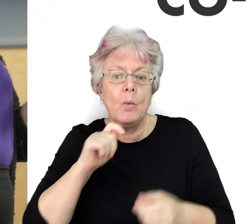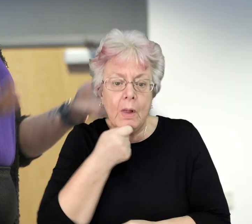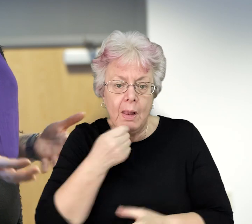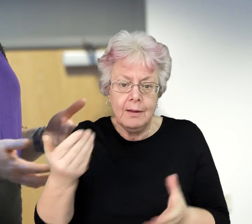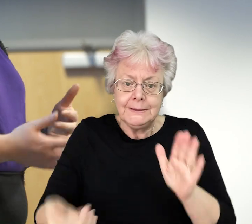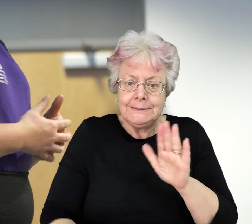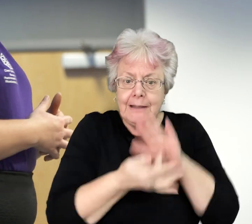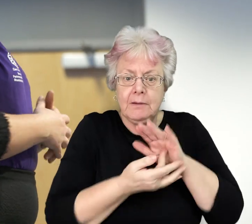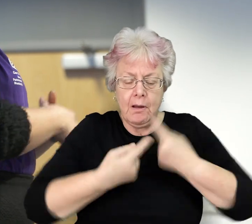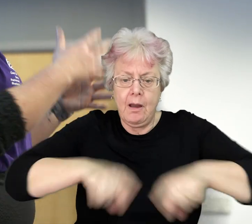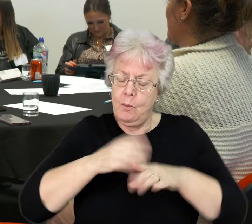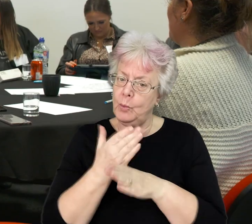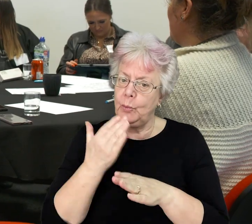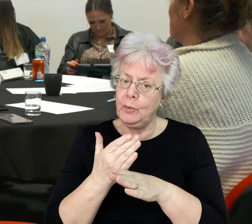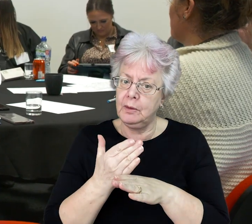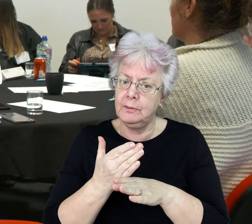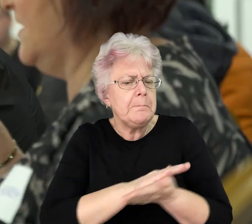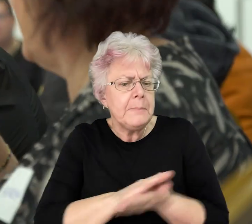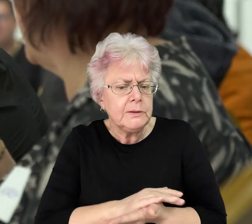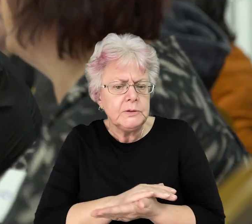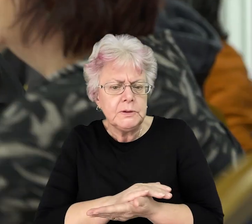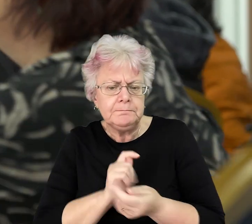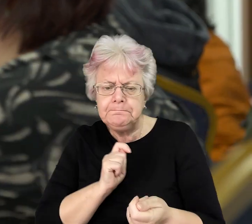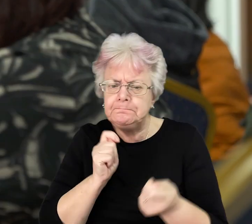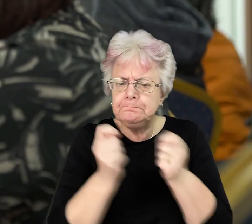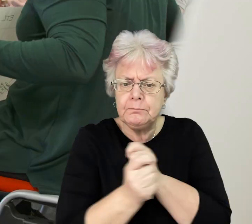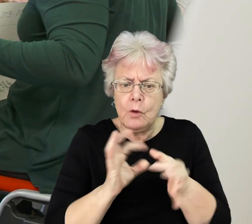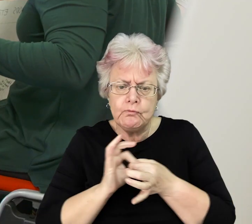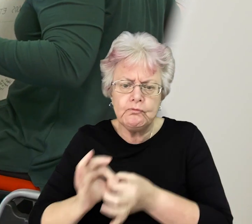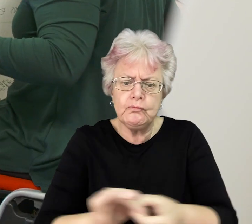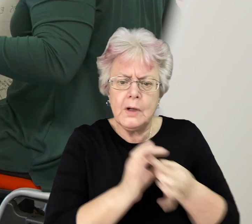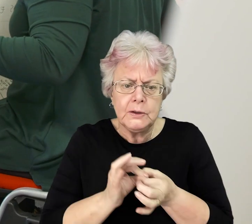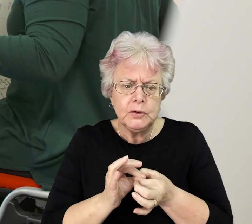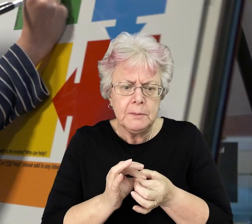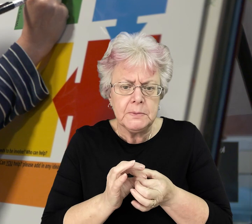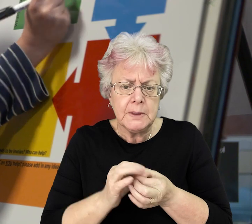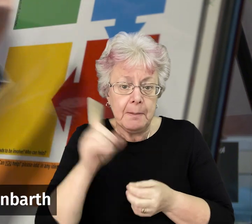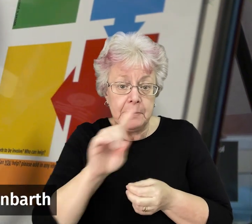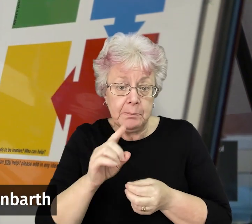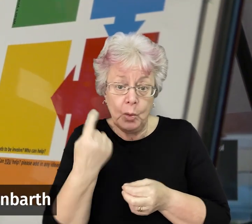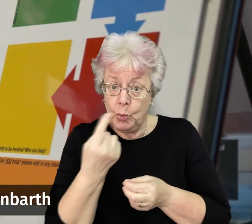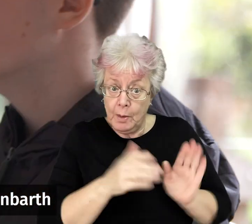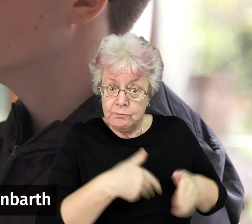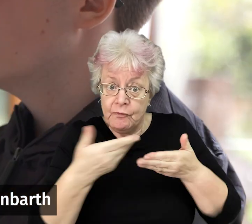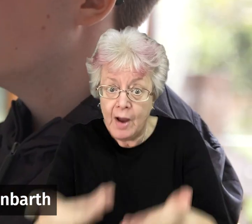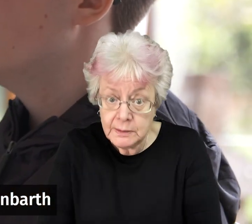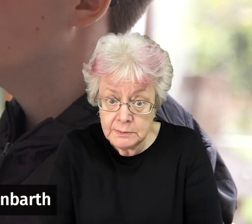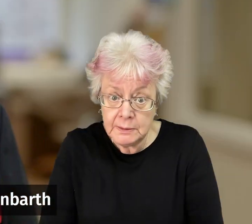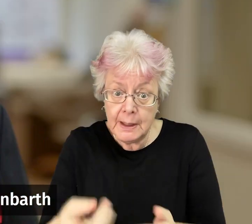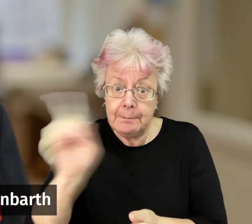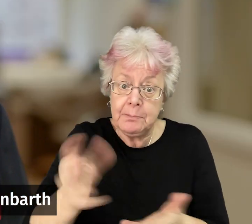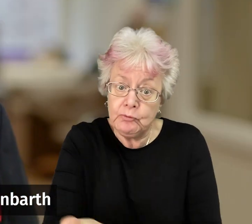be at the heart of our work. This means transforming relationships between those who provide and those who receive